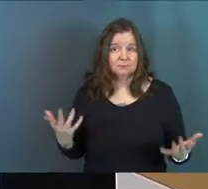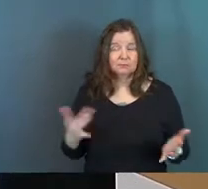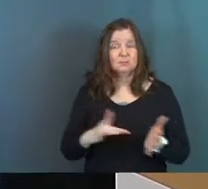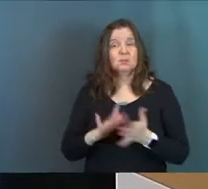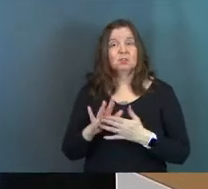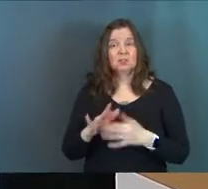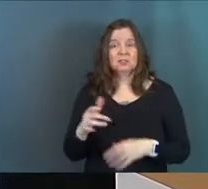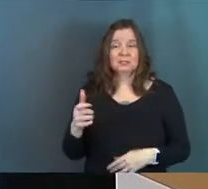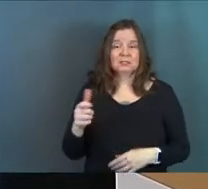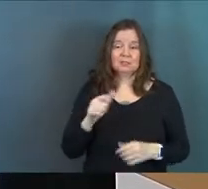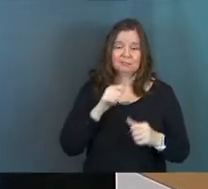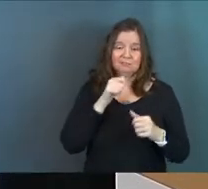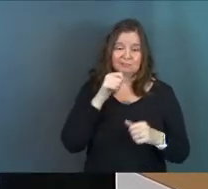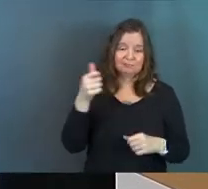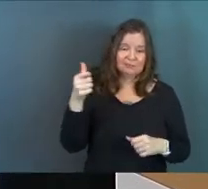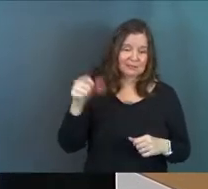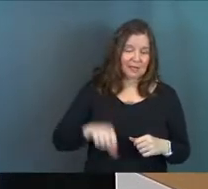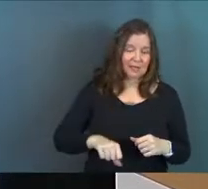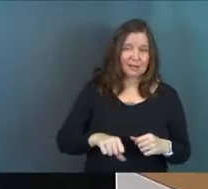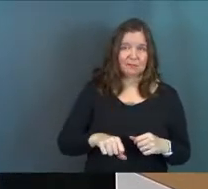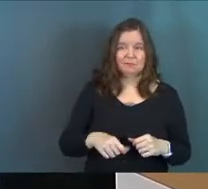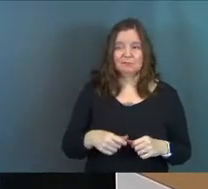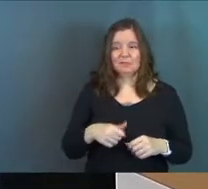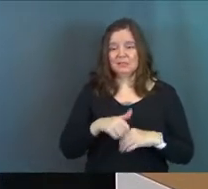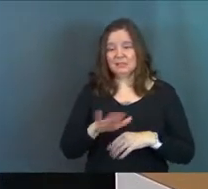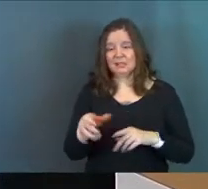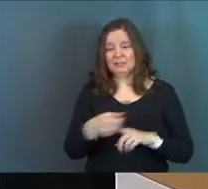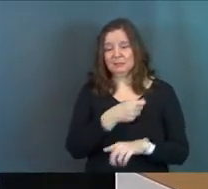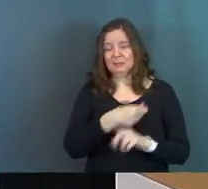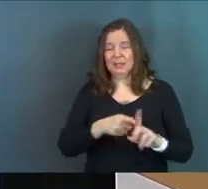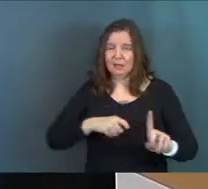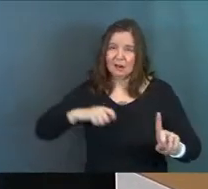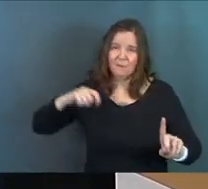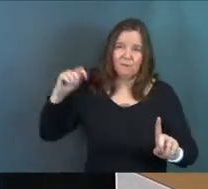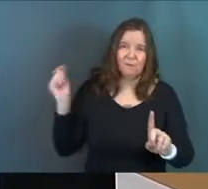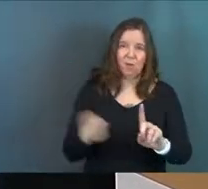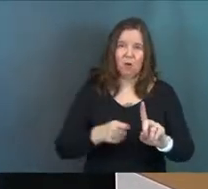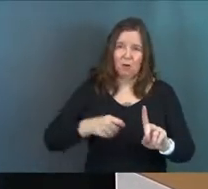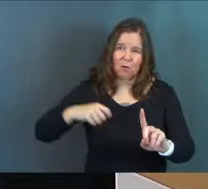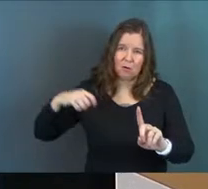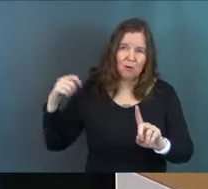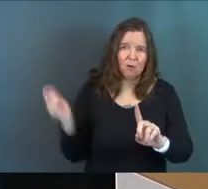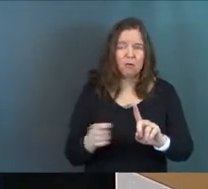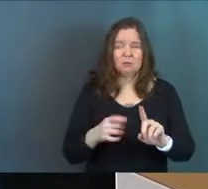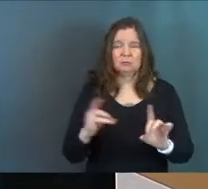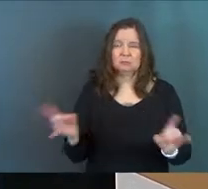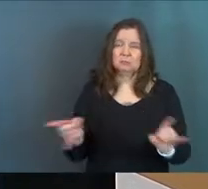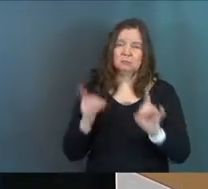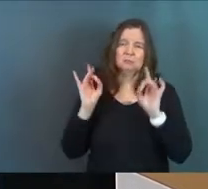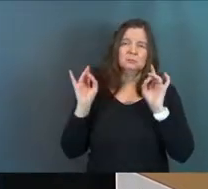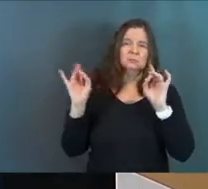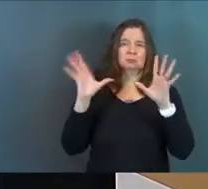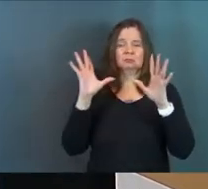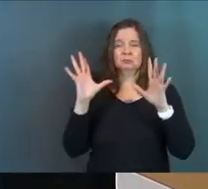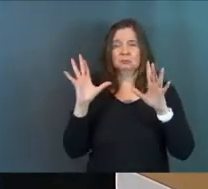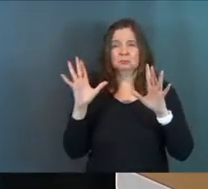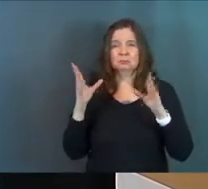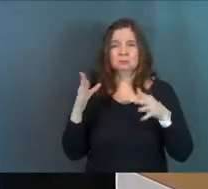Jesus is condemned and he's sent to be beaten and flogged and tortured in unimaginable ways.